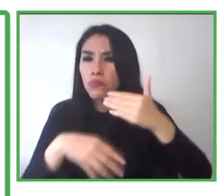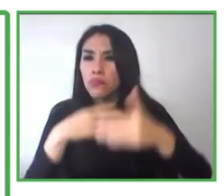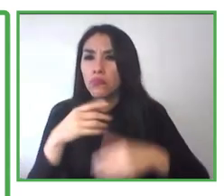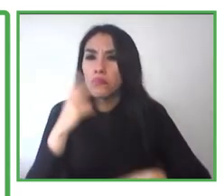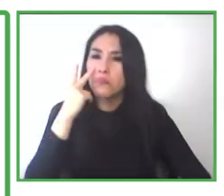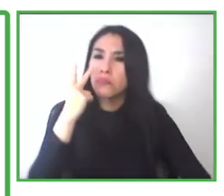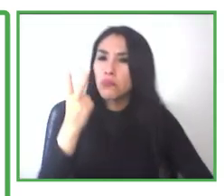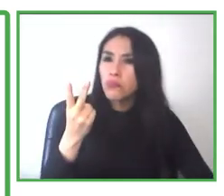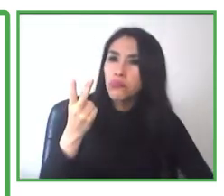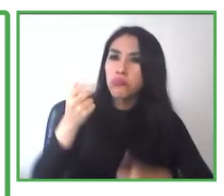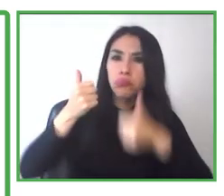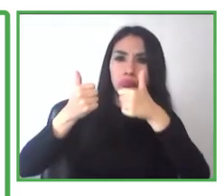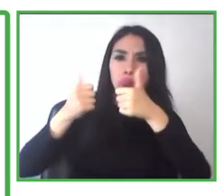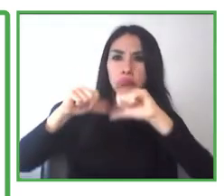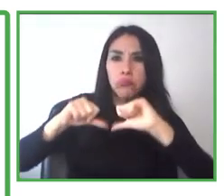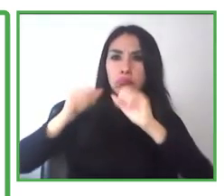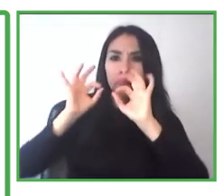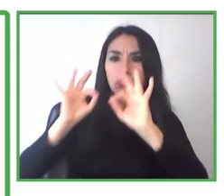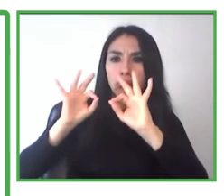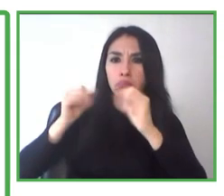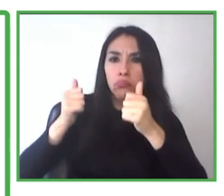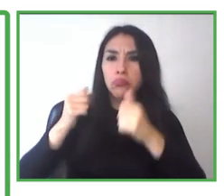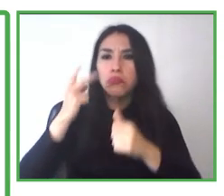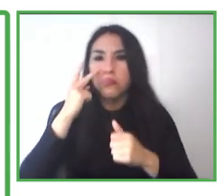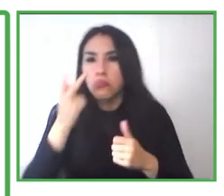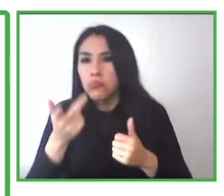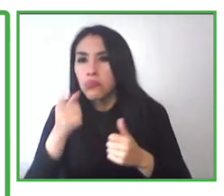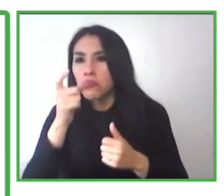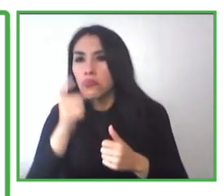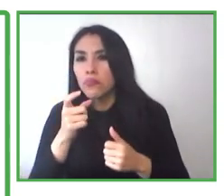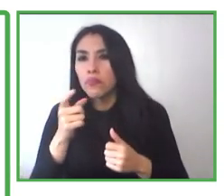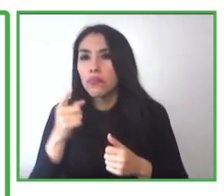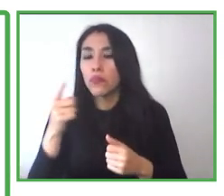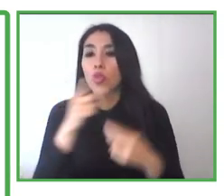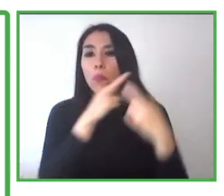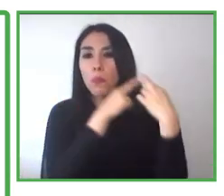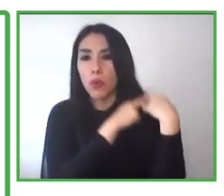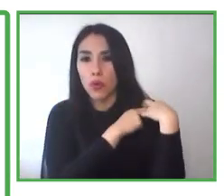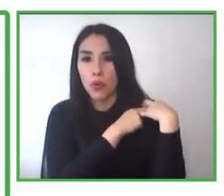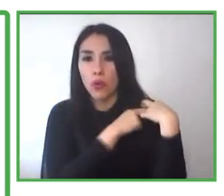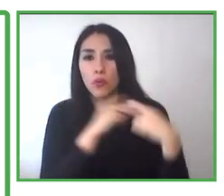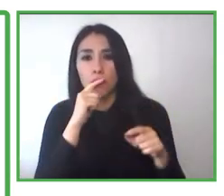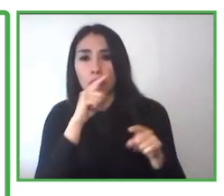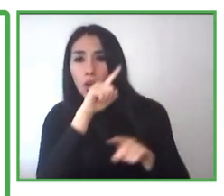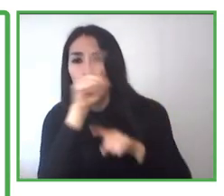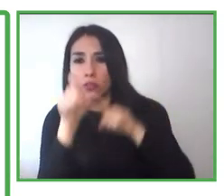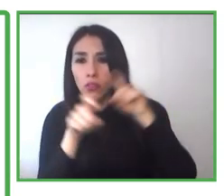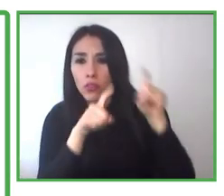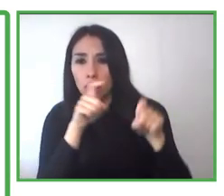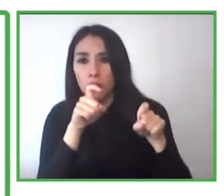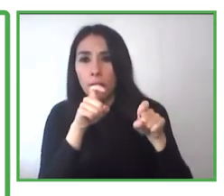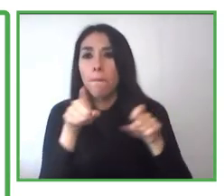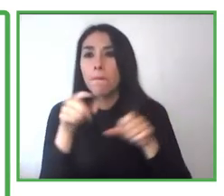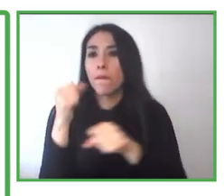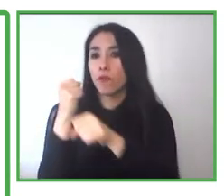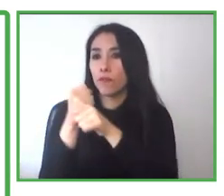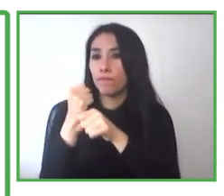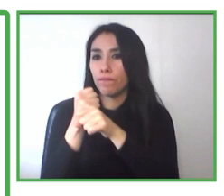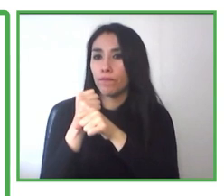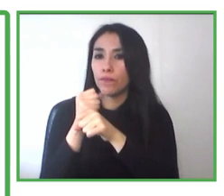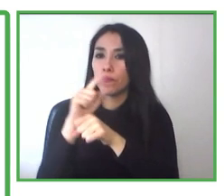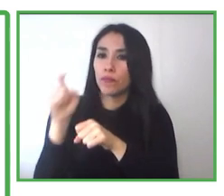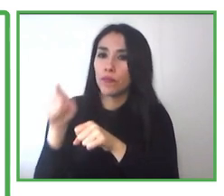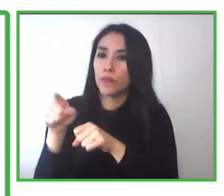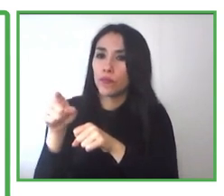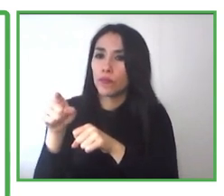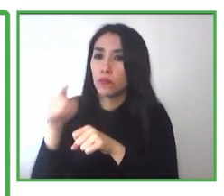evaluation of the work of the person. But also we talk to the worker here for him or her